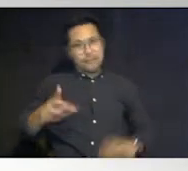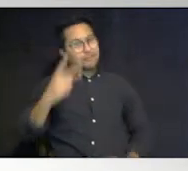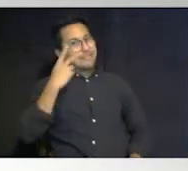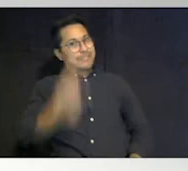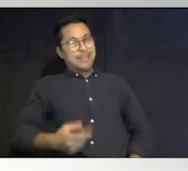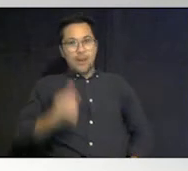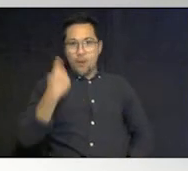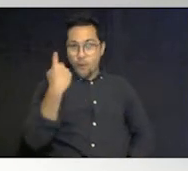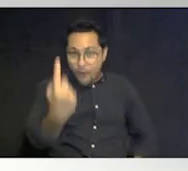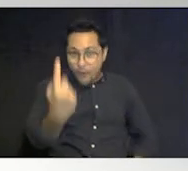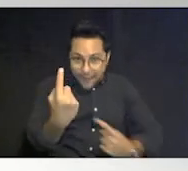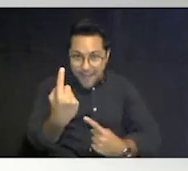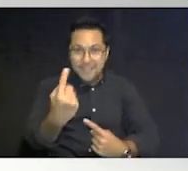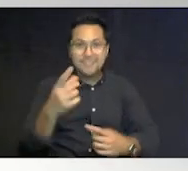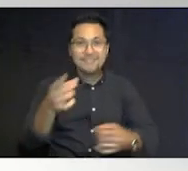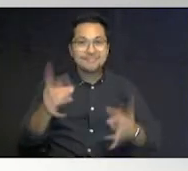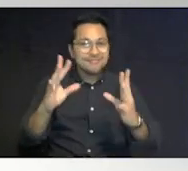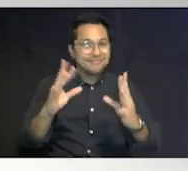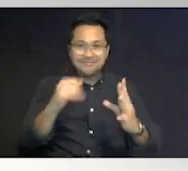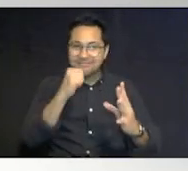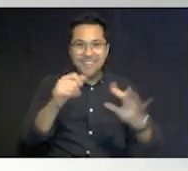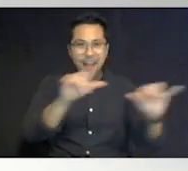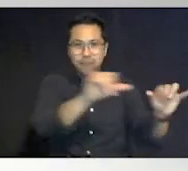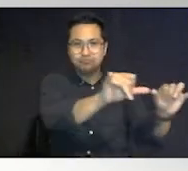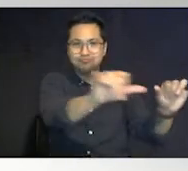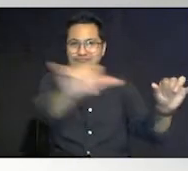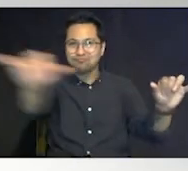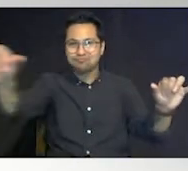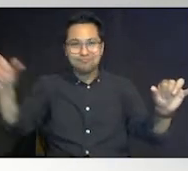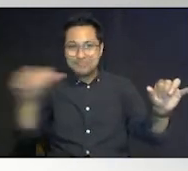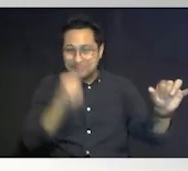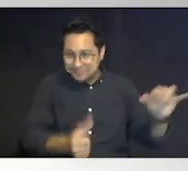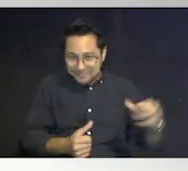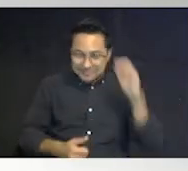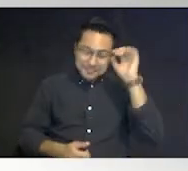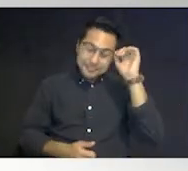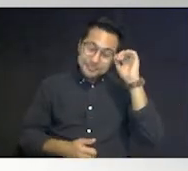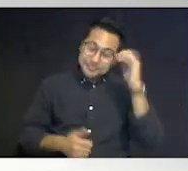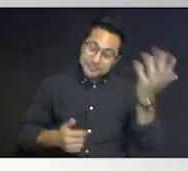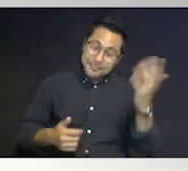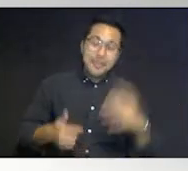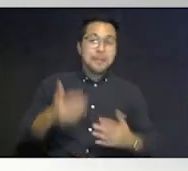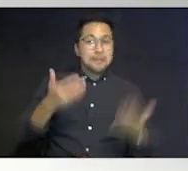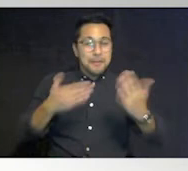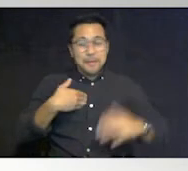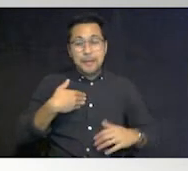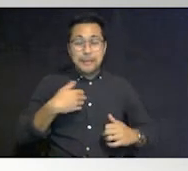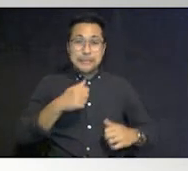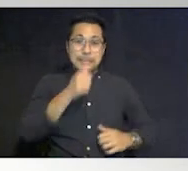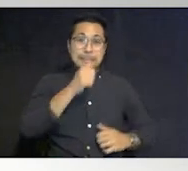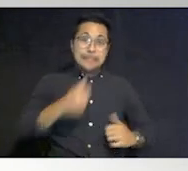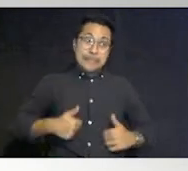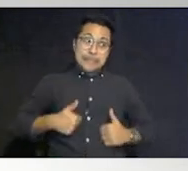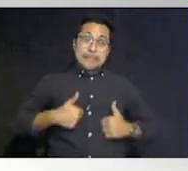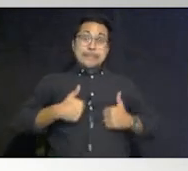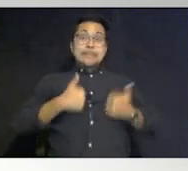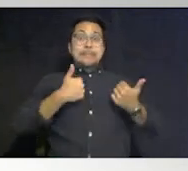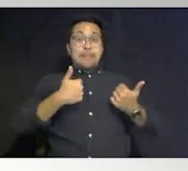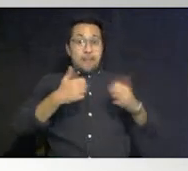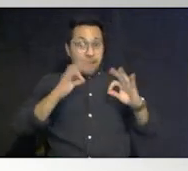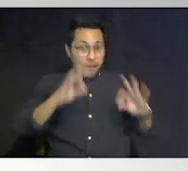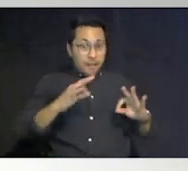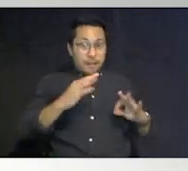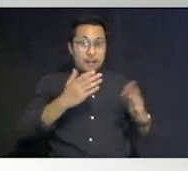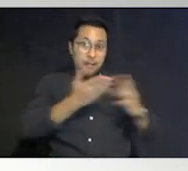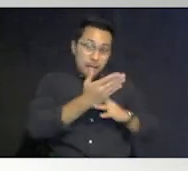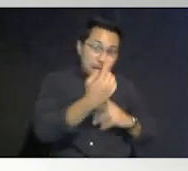hurricane or now we've all lived through a pandemic should we end up in that situation again we can take some lessons from that but